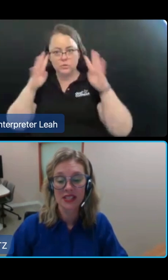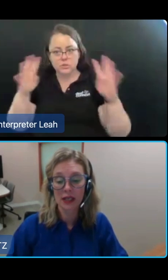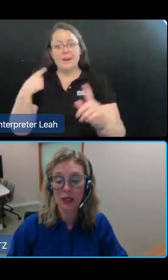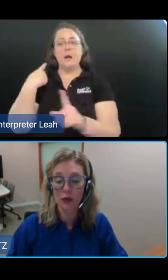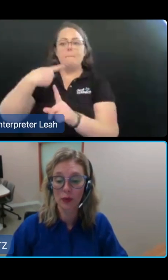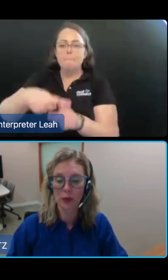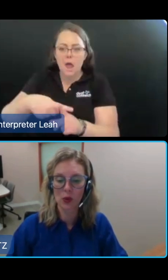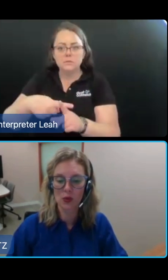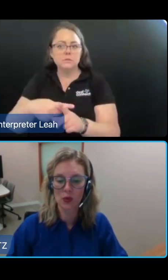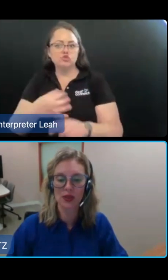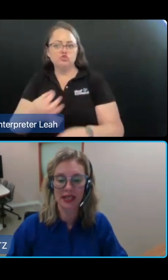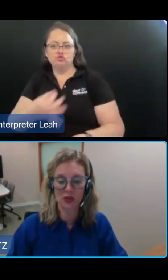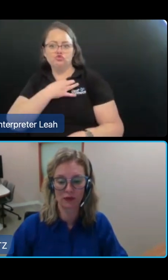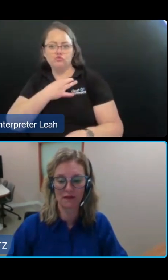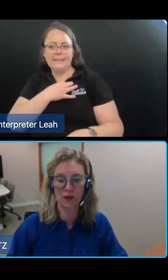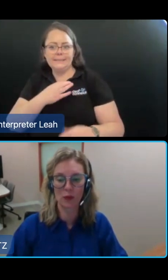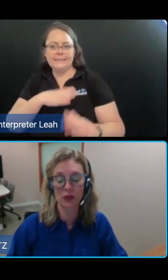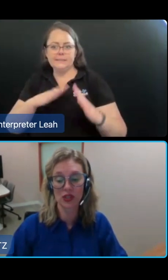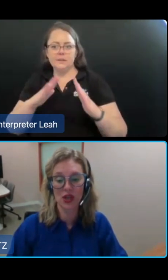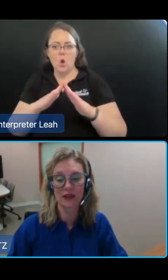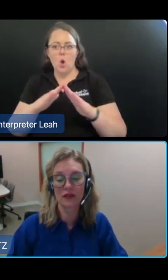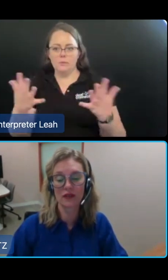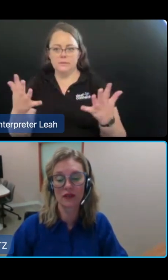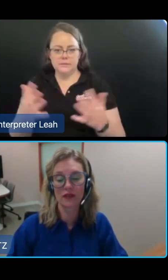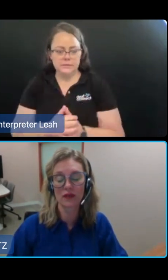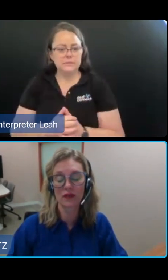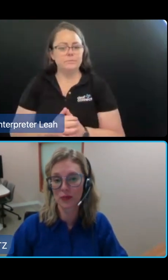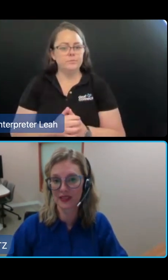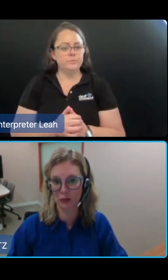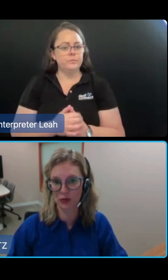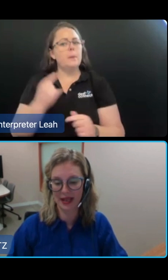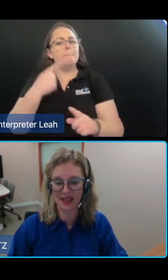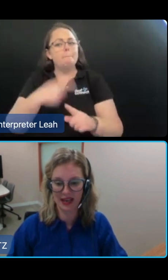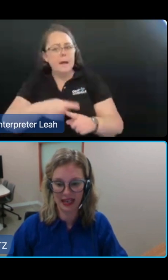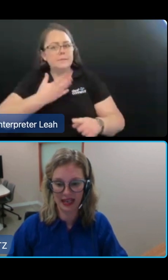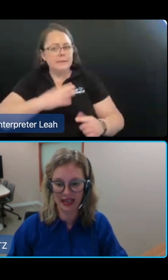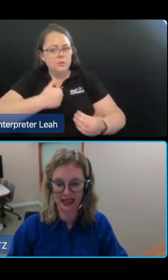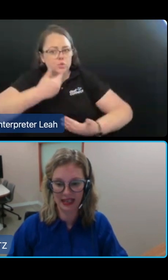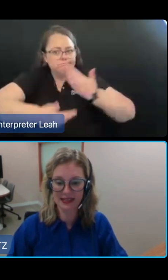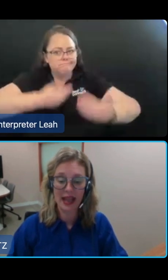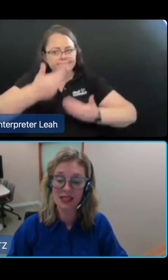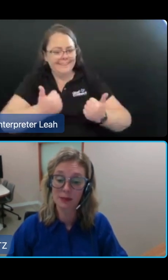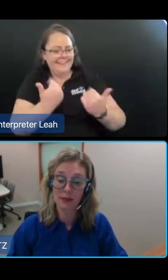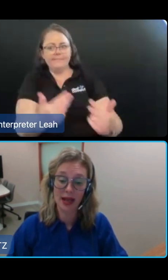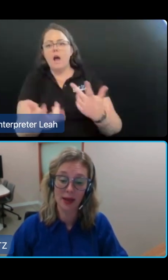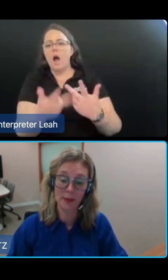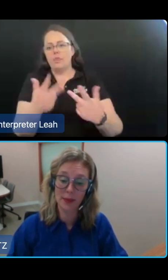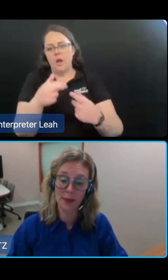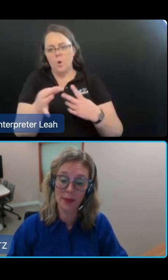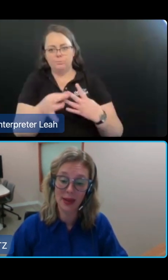This younger group will also need to have been informed of alternative options that are available to meet their needs and